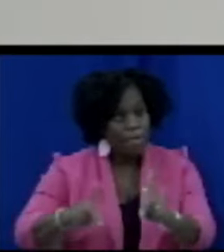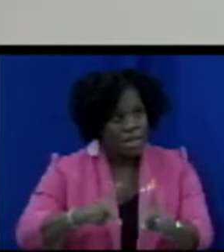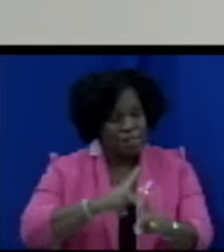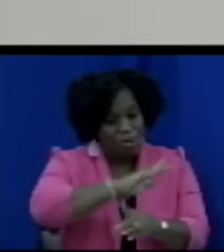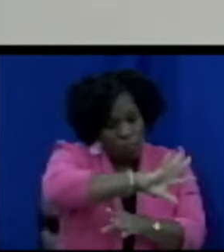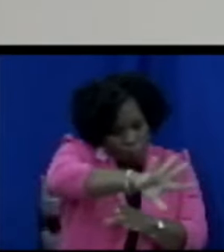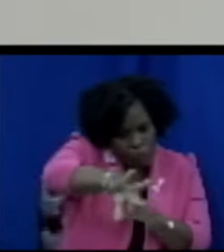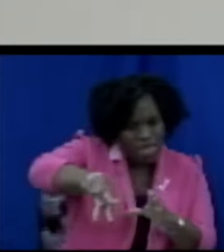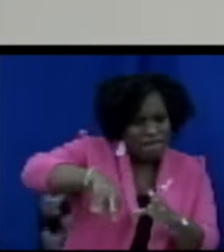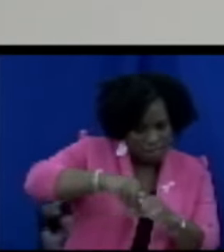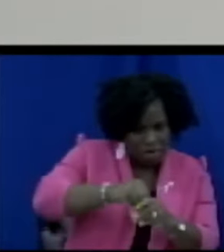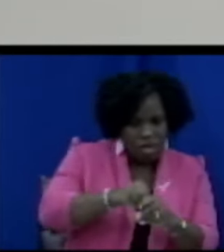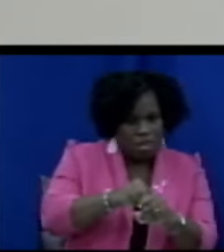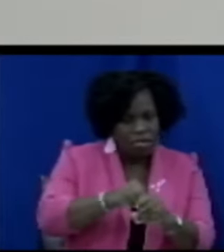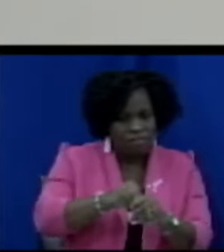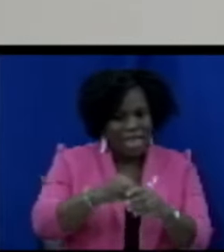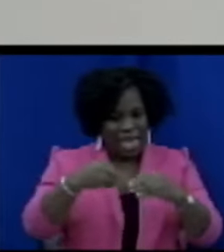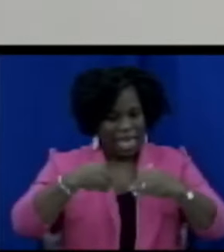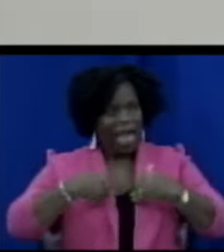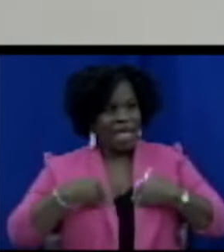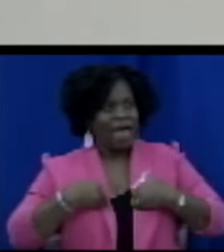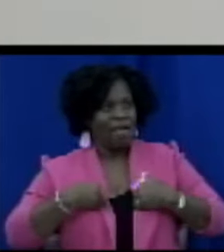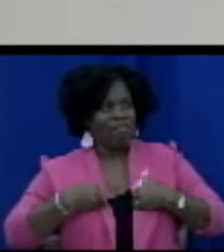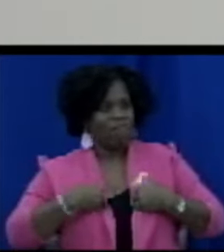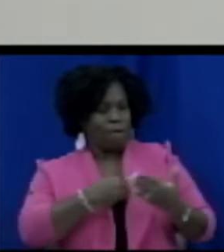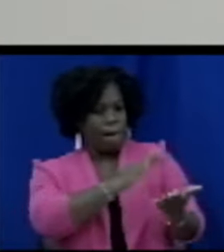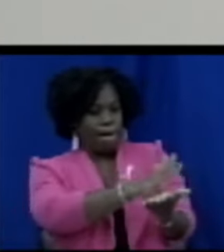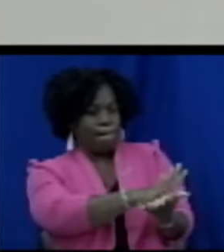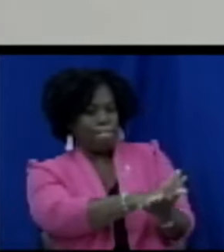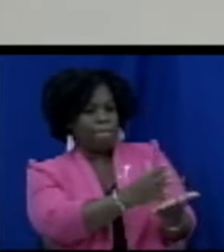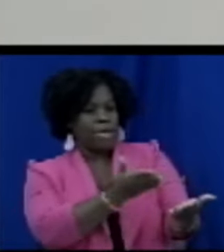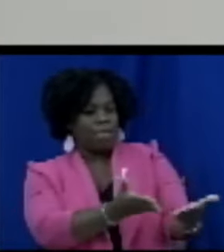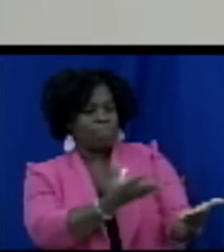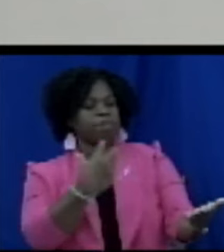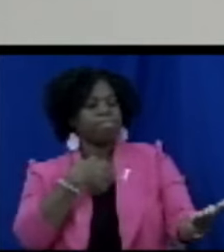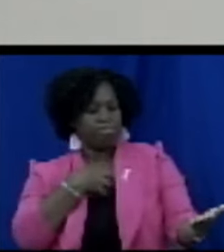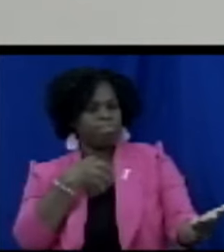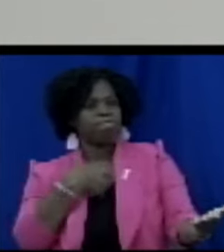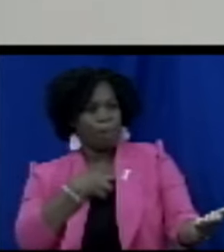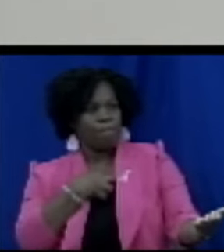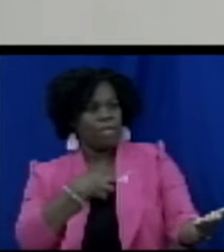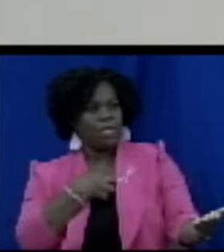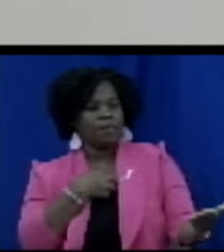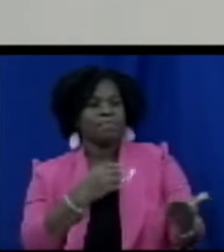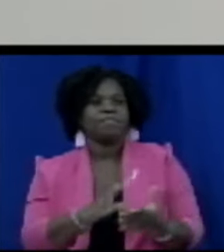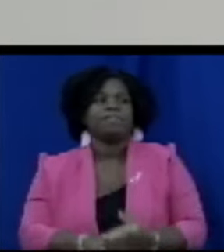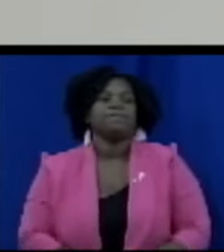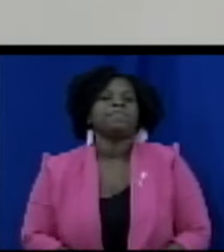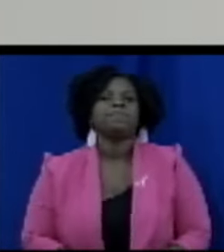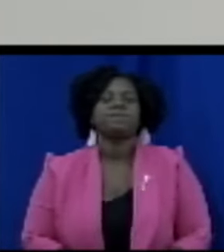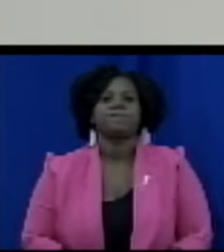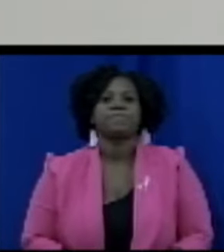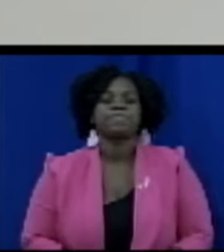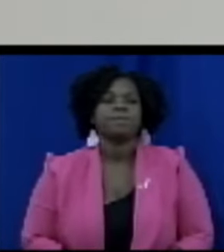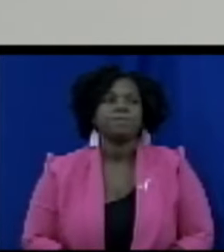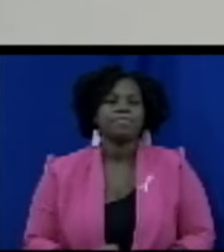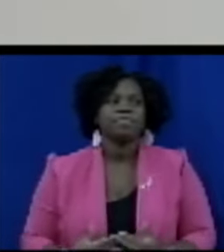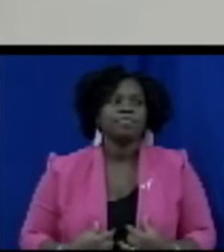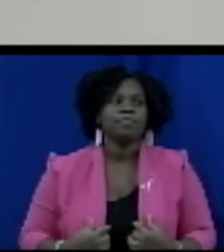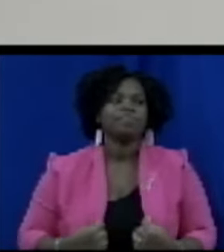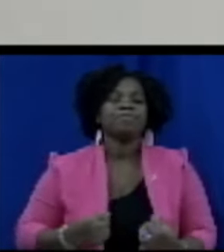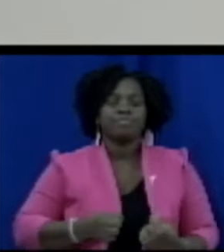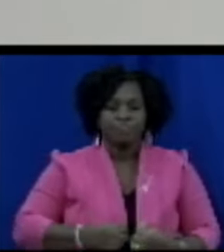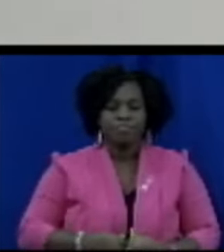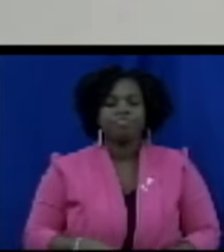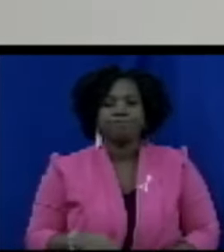a certified copy of the complaint and I realize in one of the schedules you actually have what the complaint